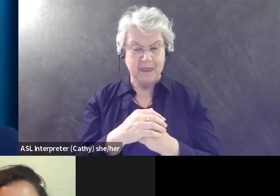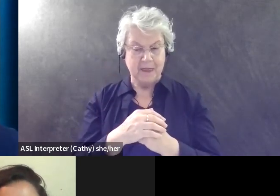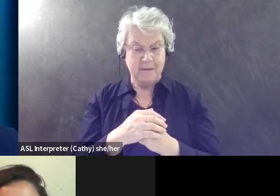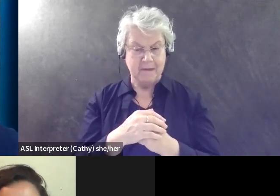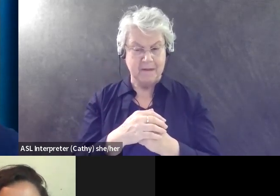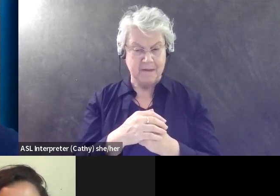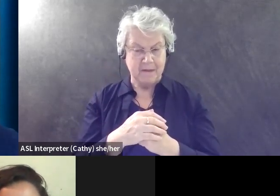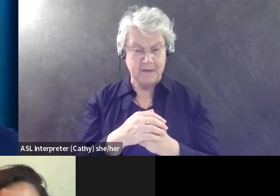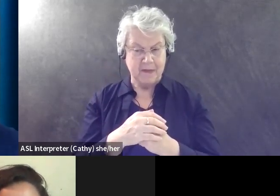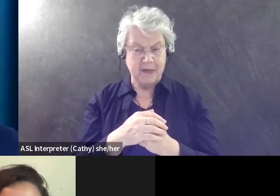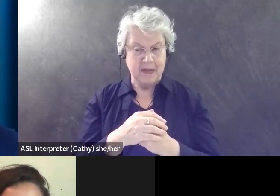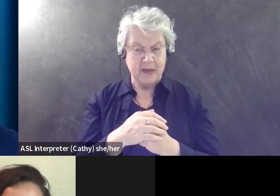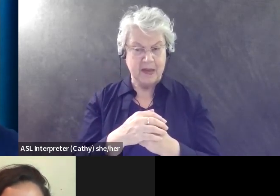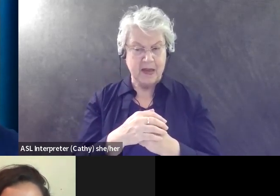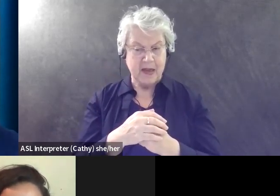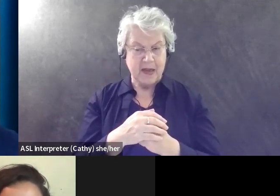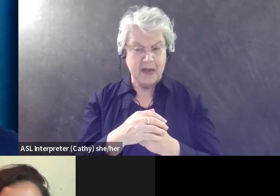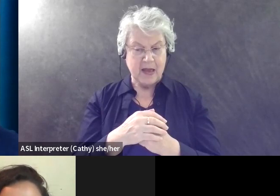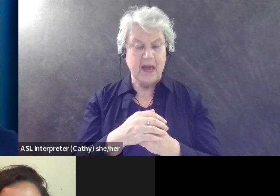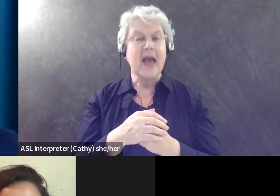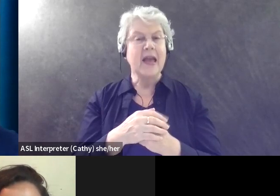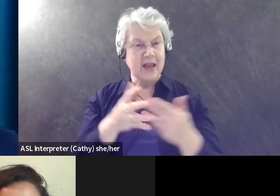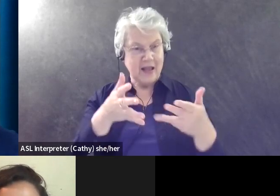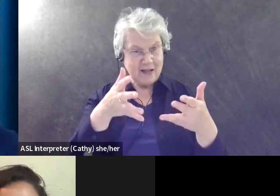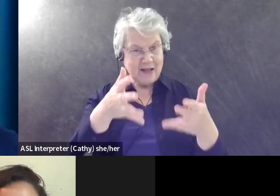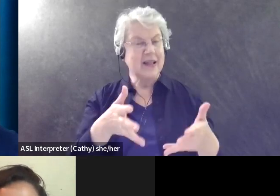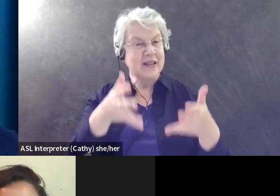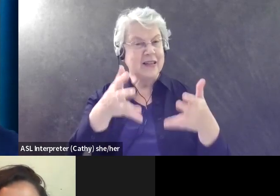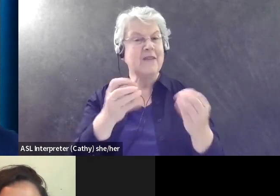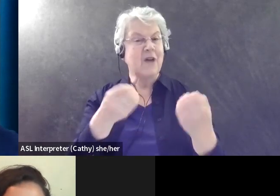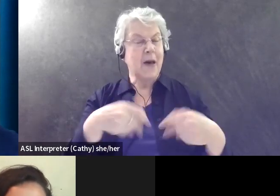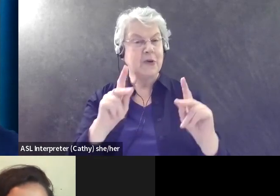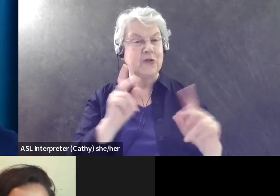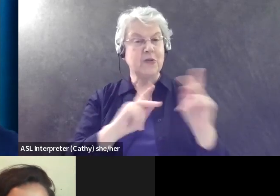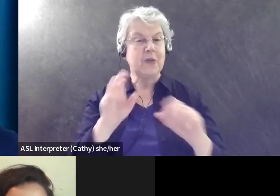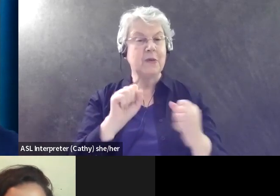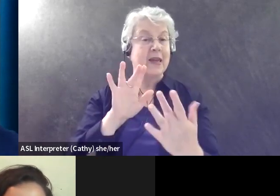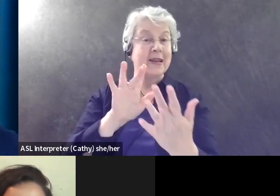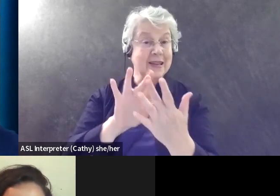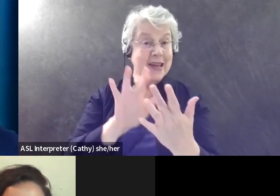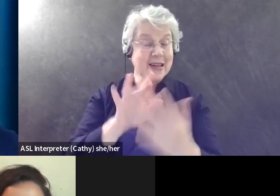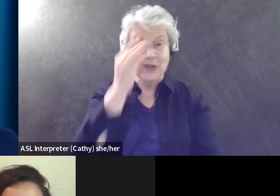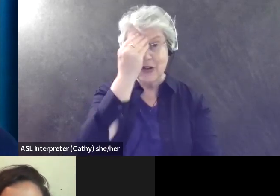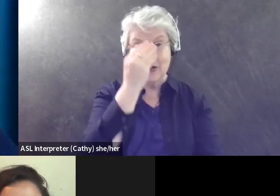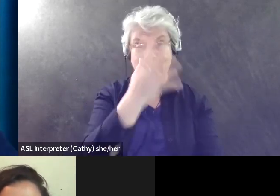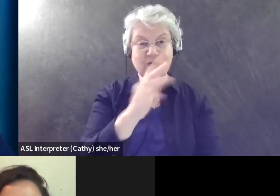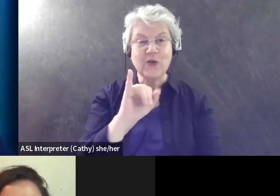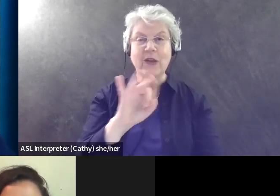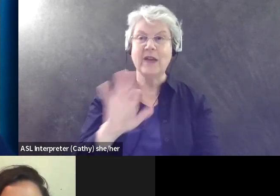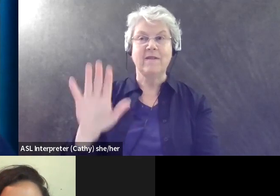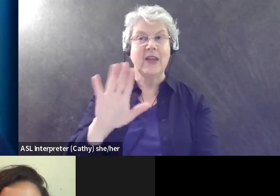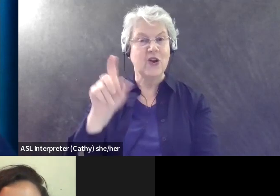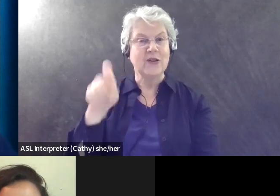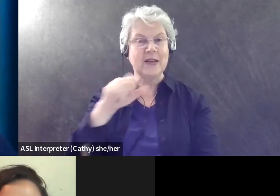so that people can let you know what their needs are in case their needs are not met by,